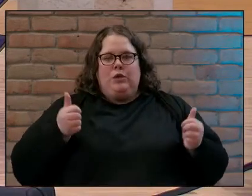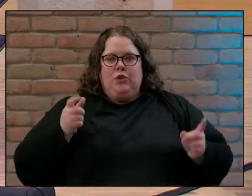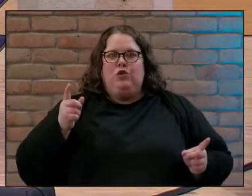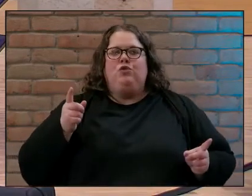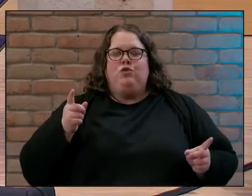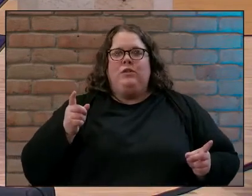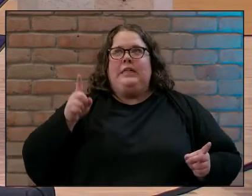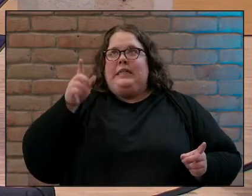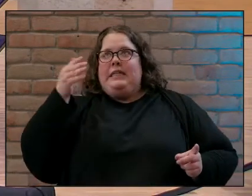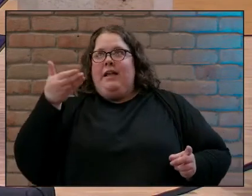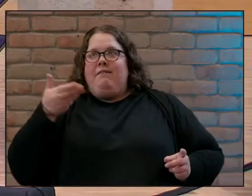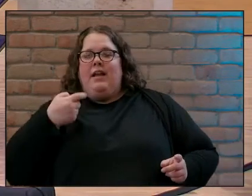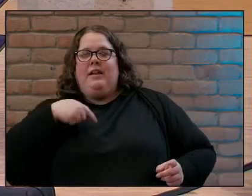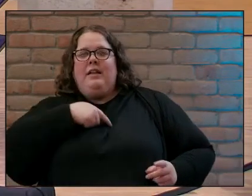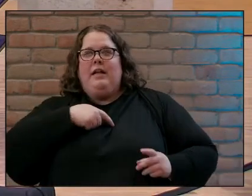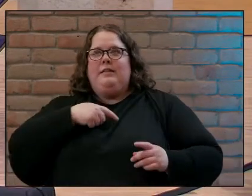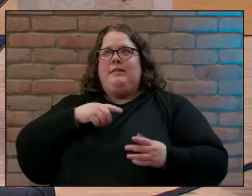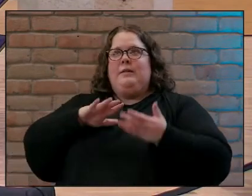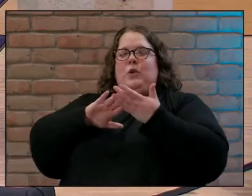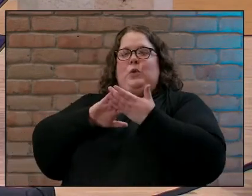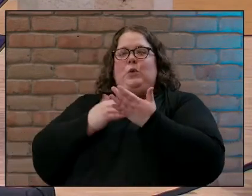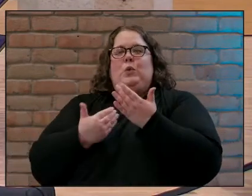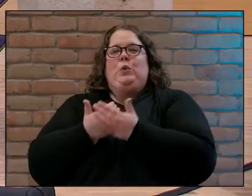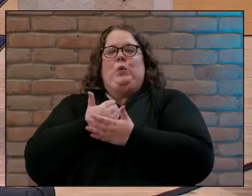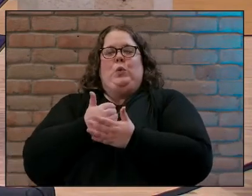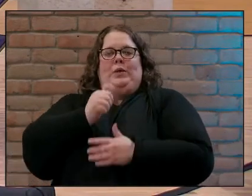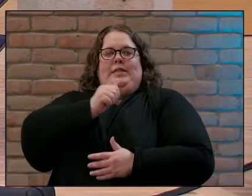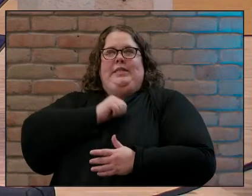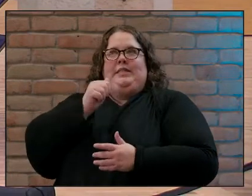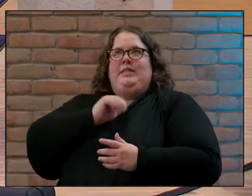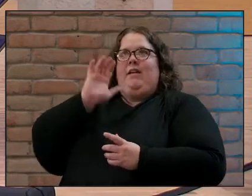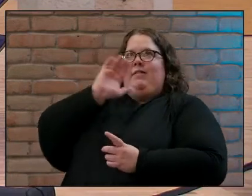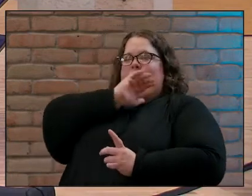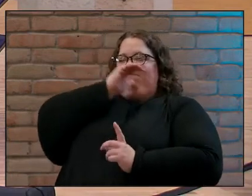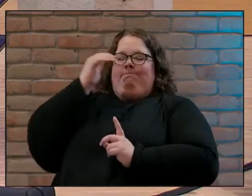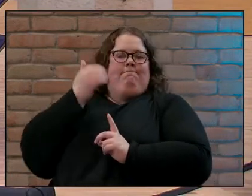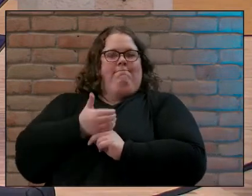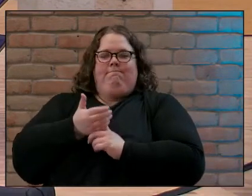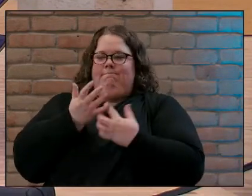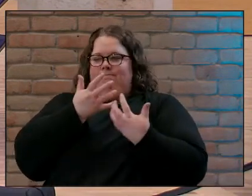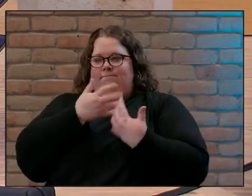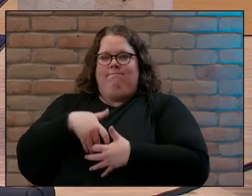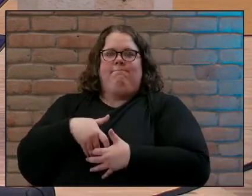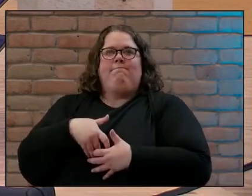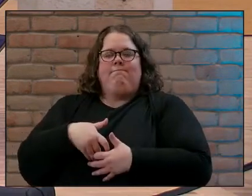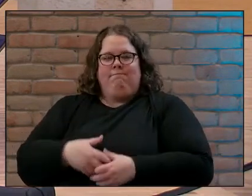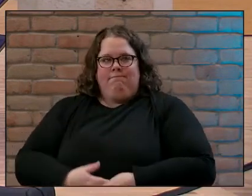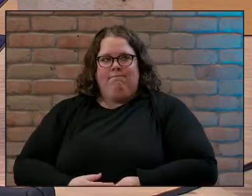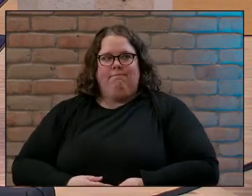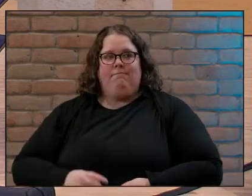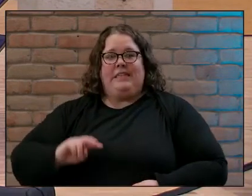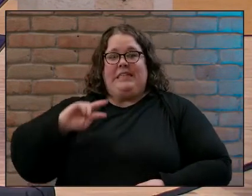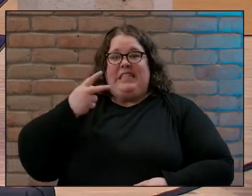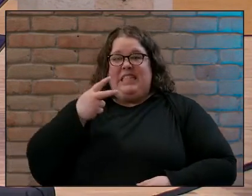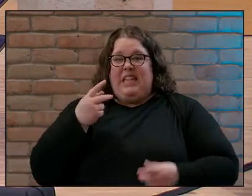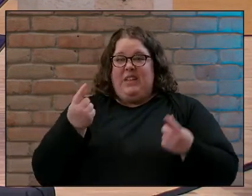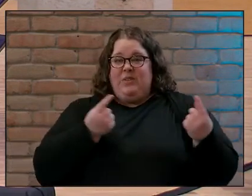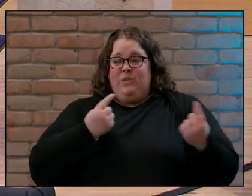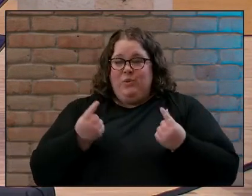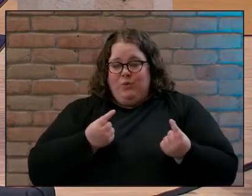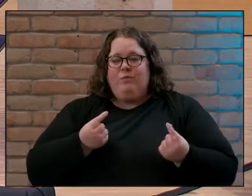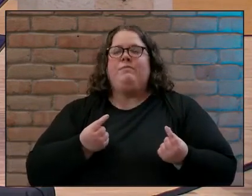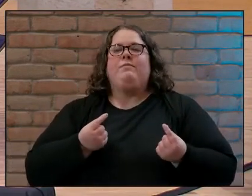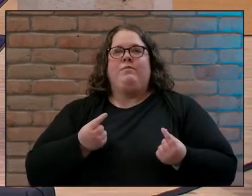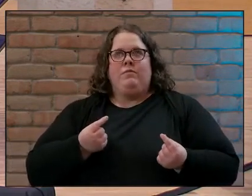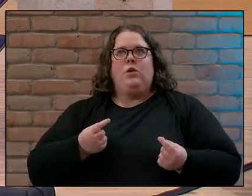new self and to find that image renewed in God the second thing we need to really do is to once we've once